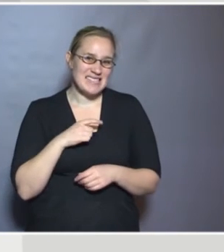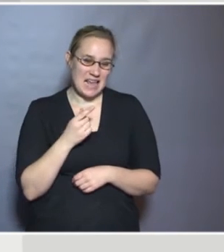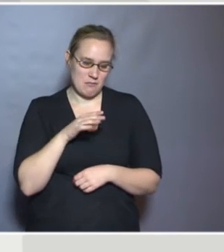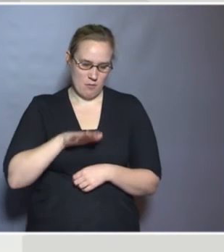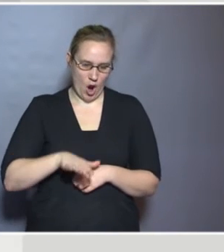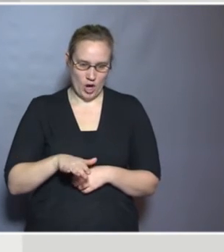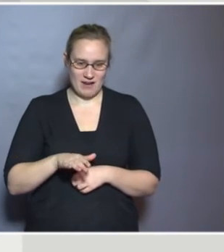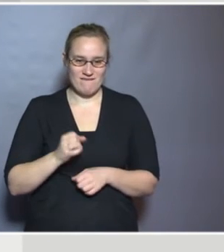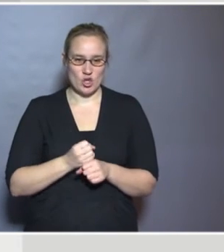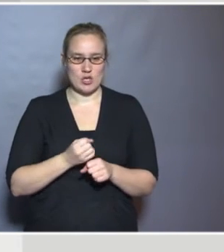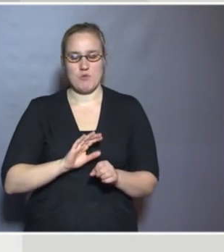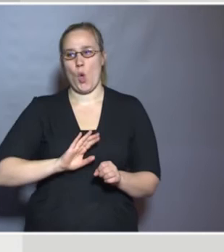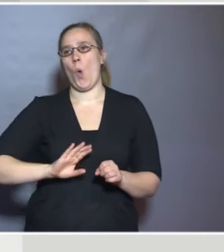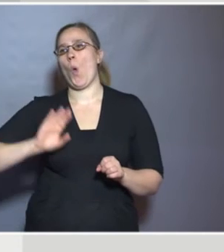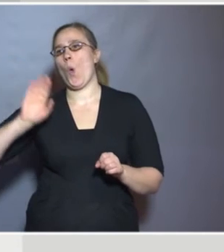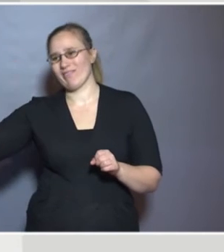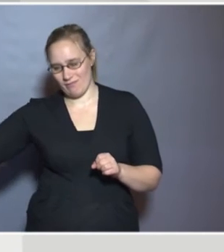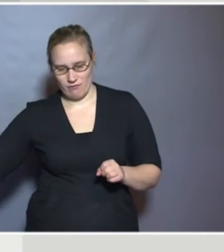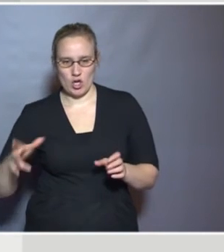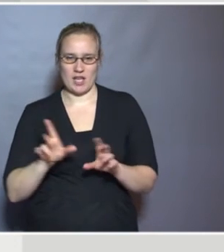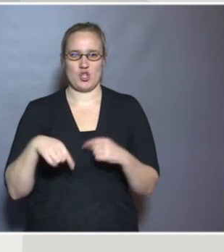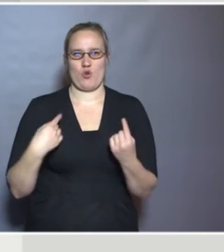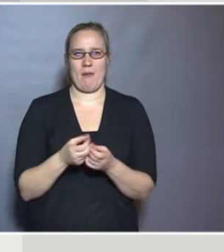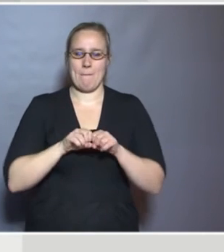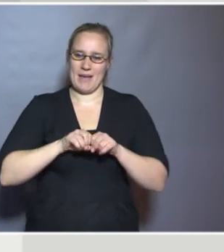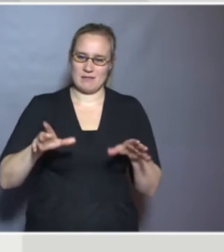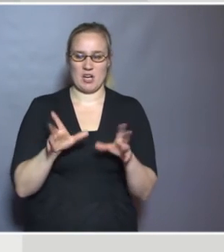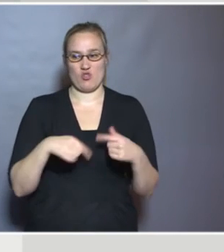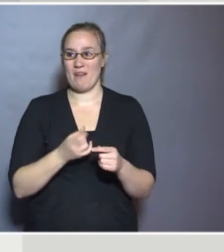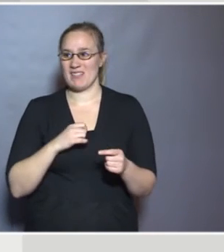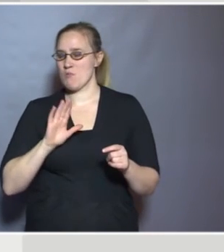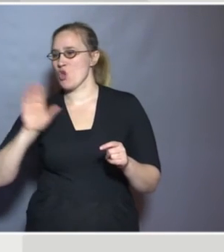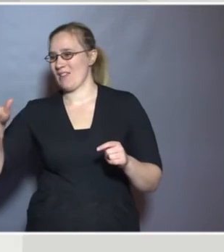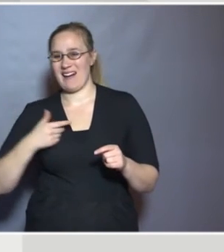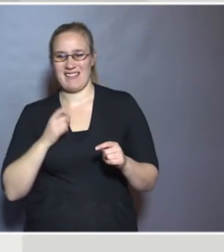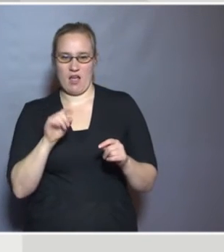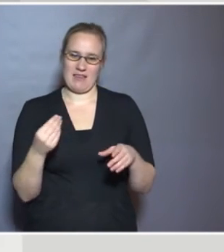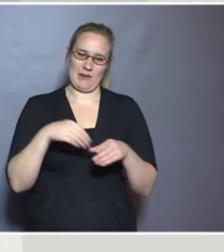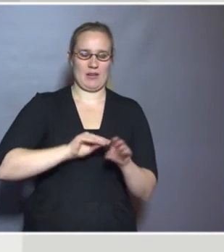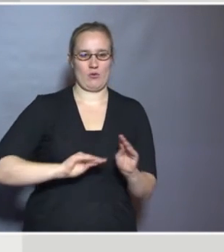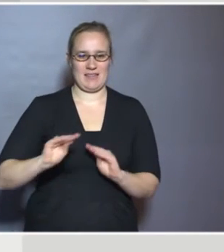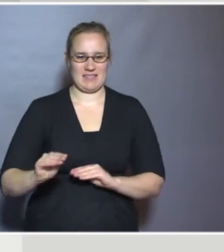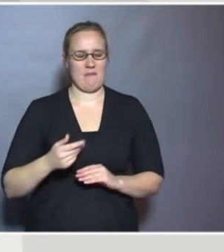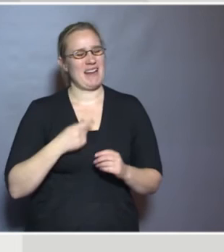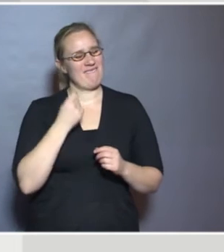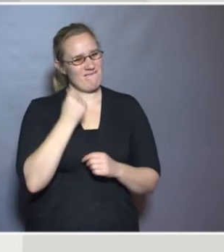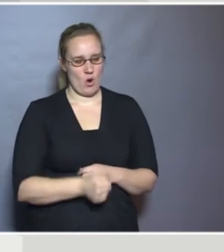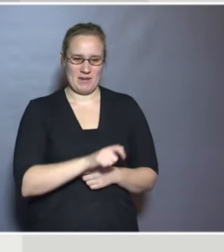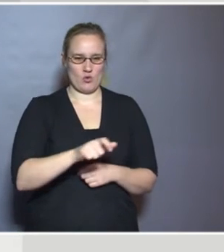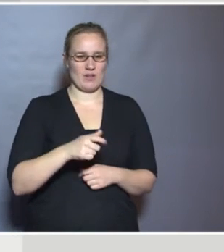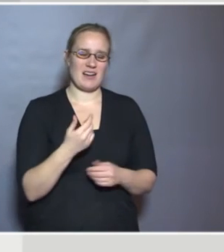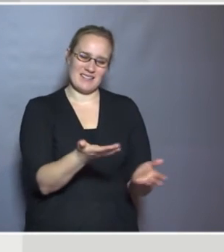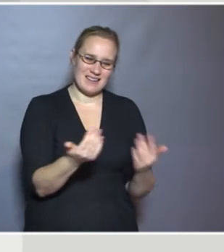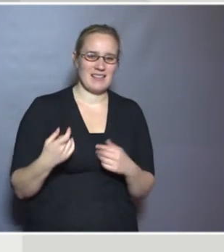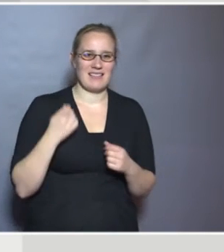a lot of time outside of the mainstream classroom? Very few countries can provide actual data on this, actually